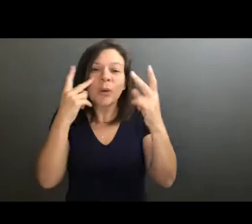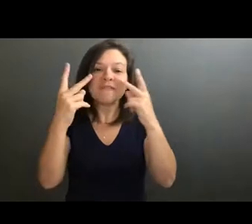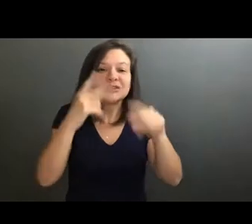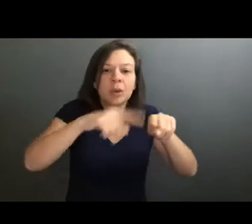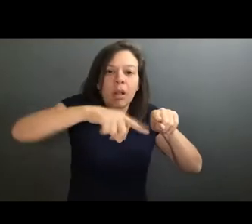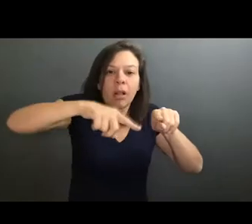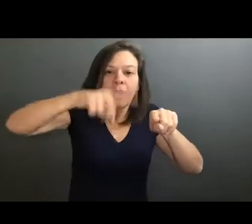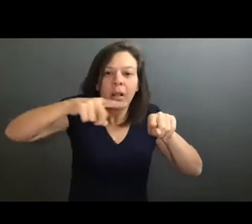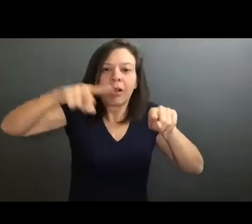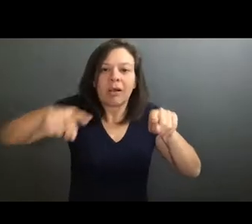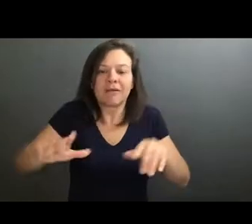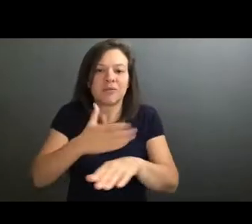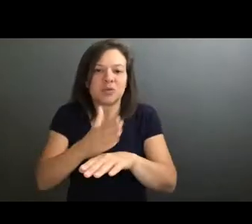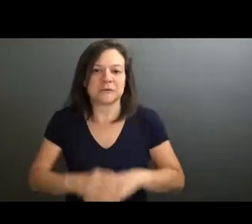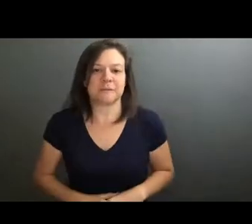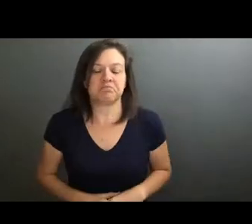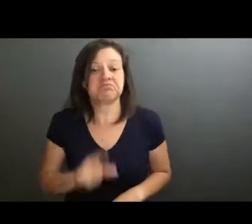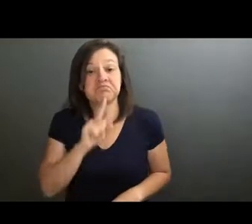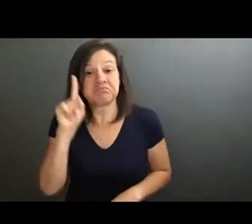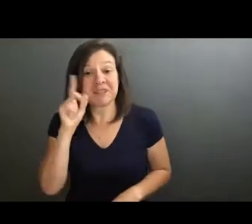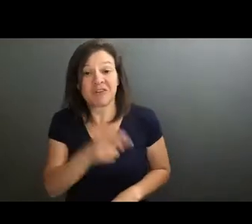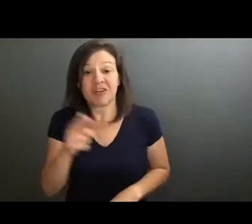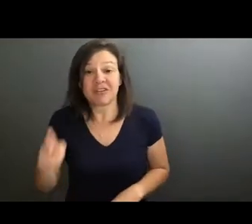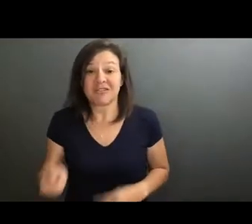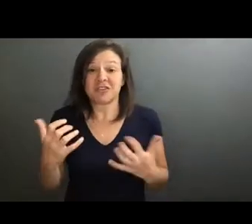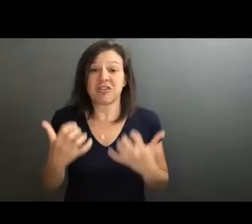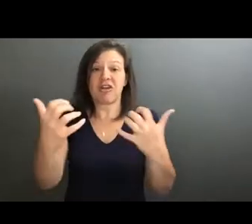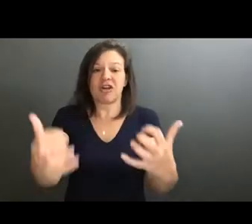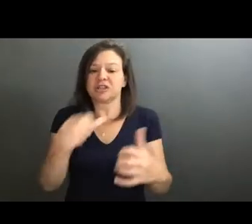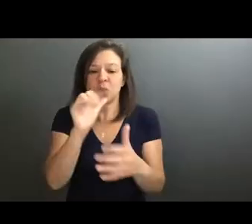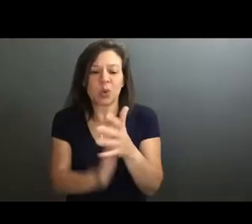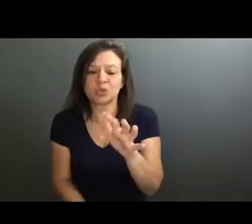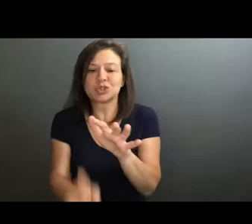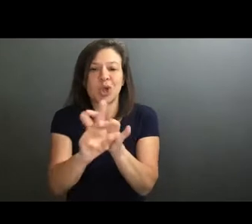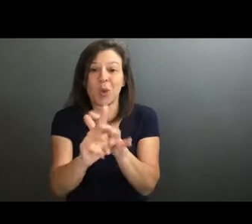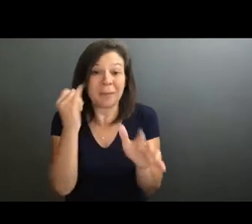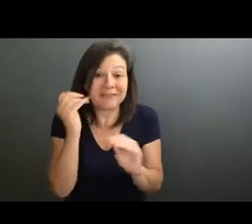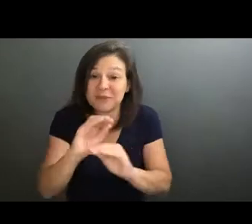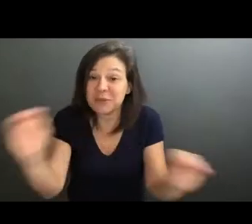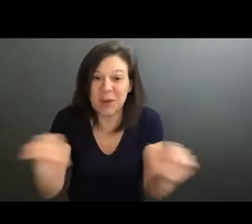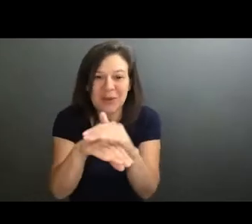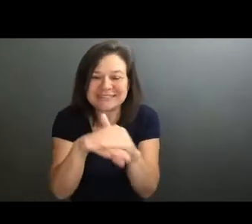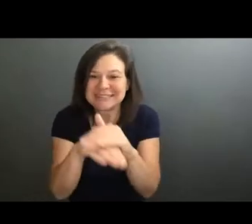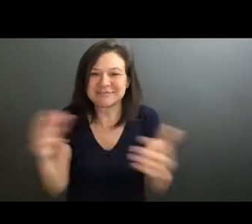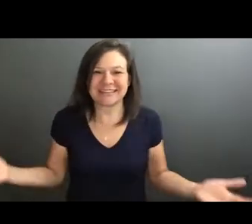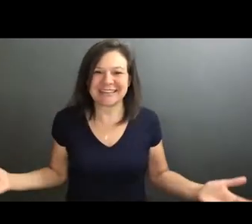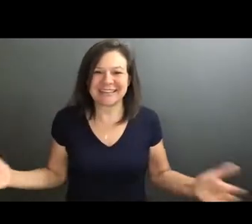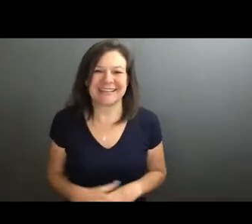it. But I think deaf and hard of hearing audiences are not going to come to events if it's not accessible, like if you can't,